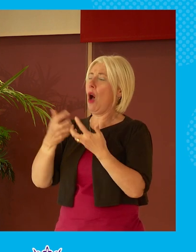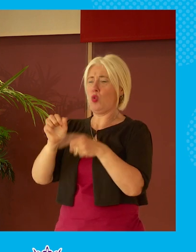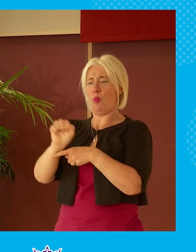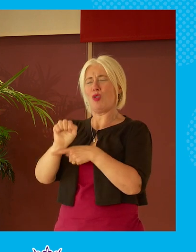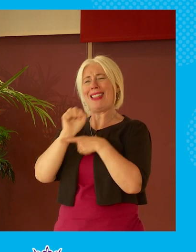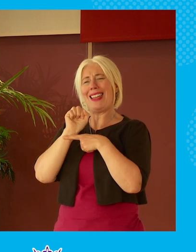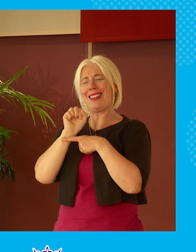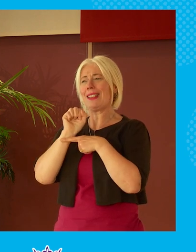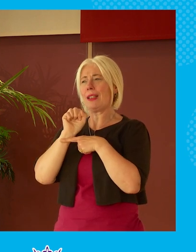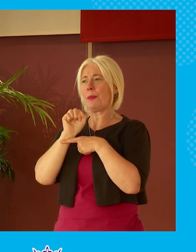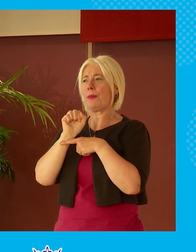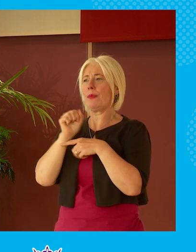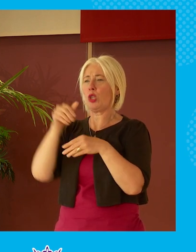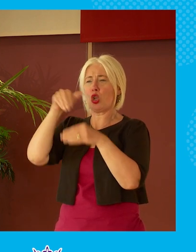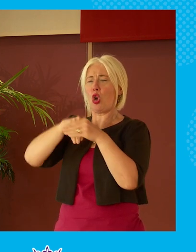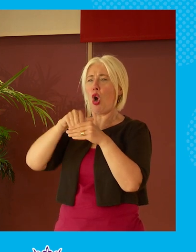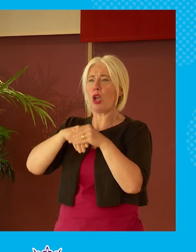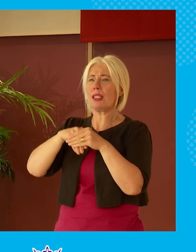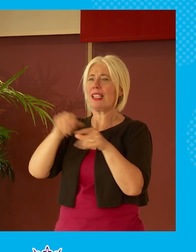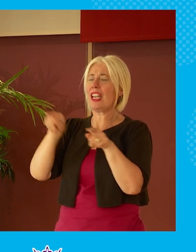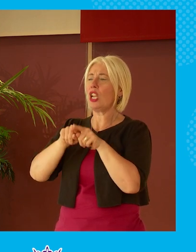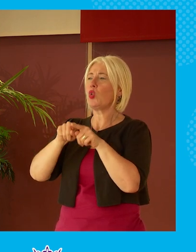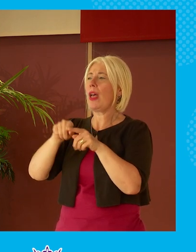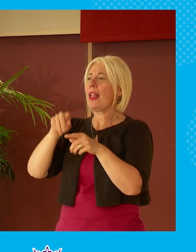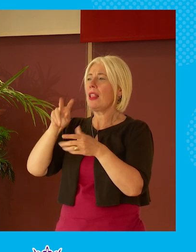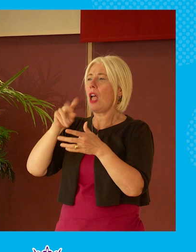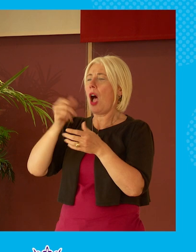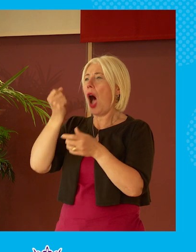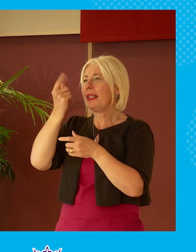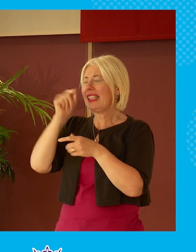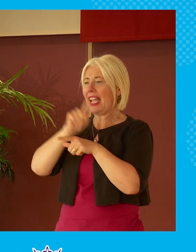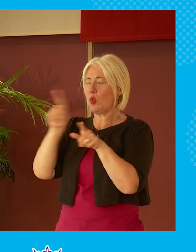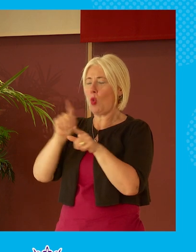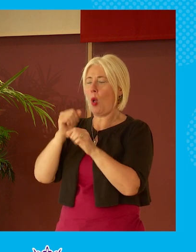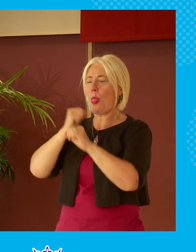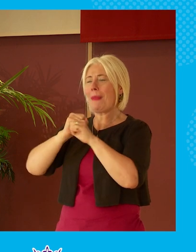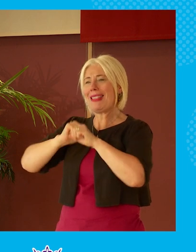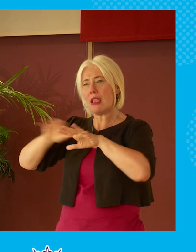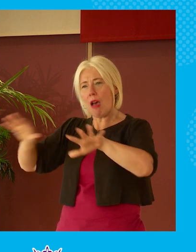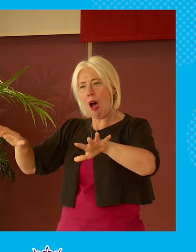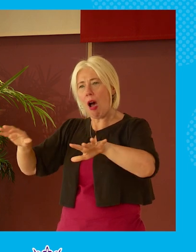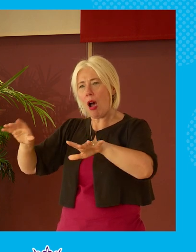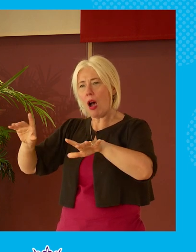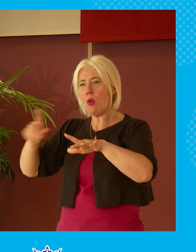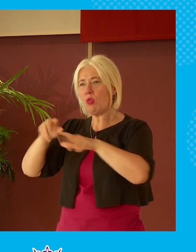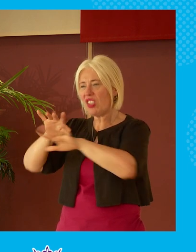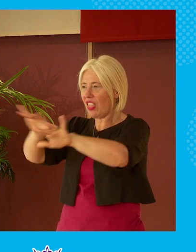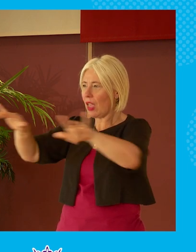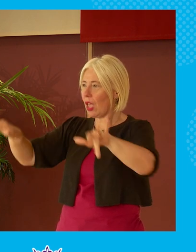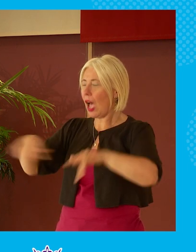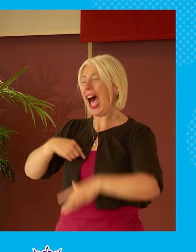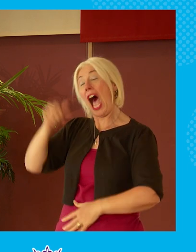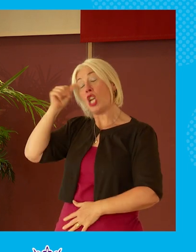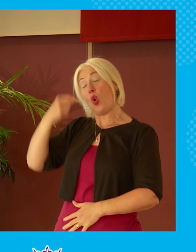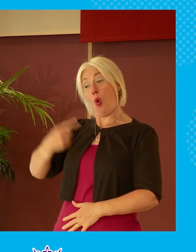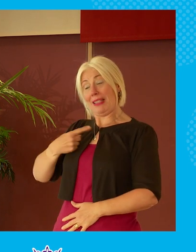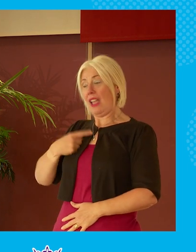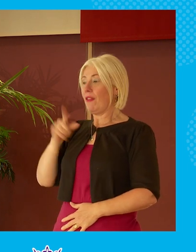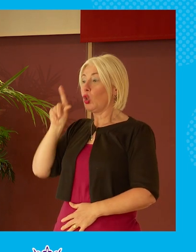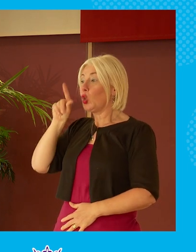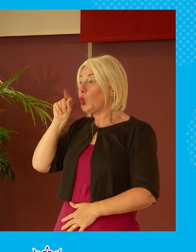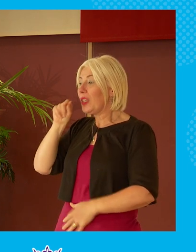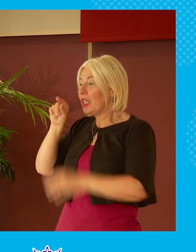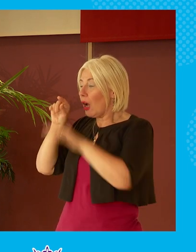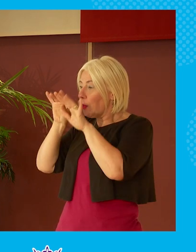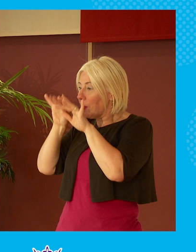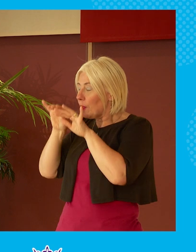from uh content media literacy but it is all of us trying to and i know myself when you're when you're putting out uh tweets are you looking